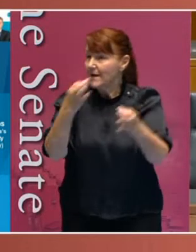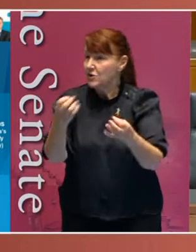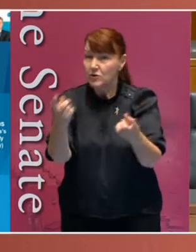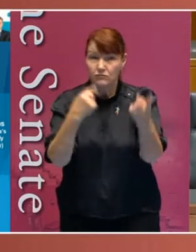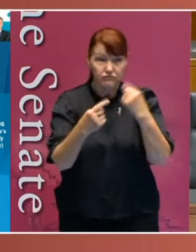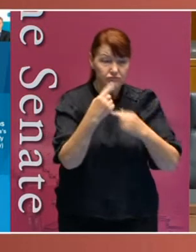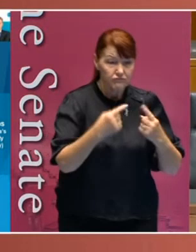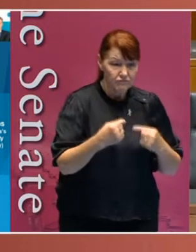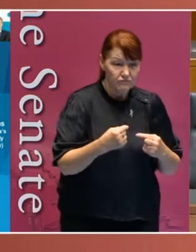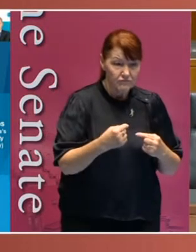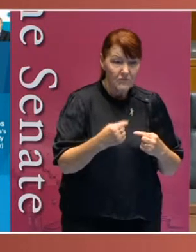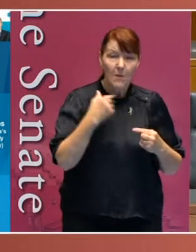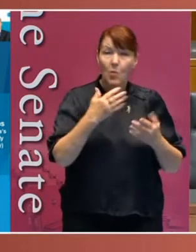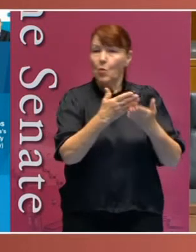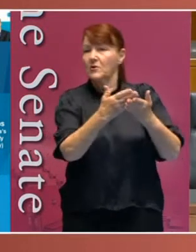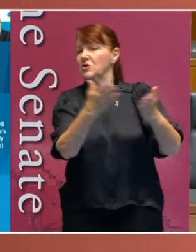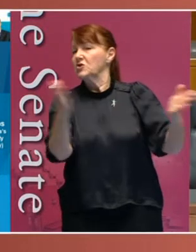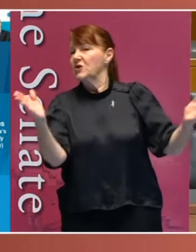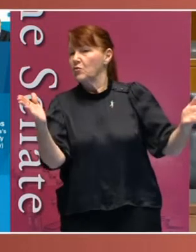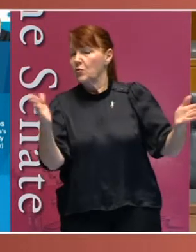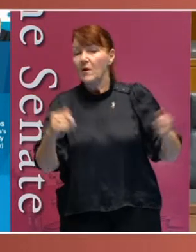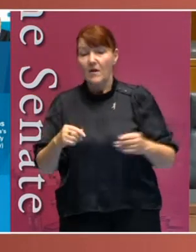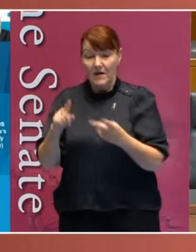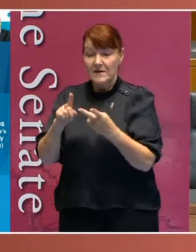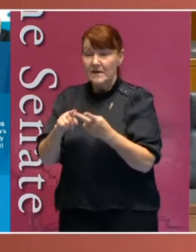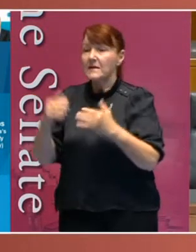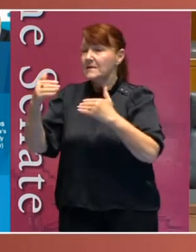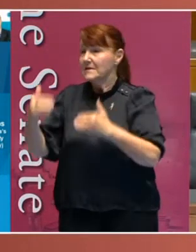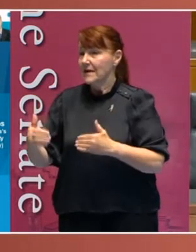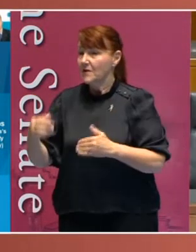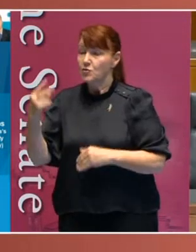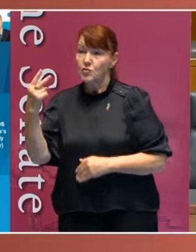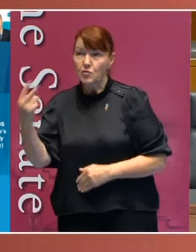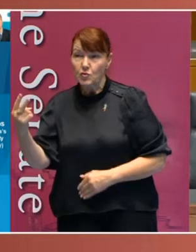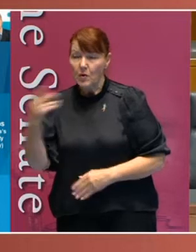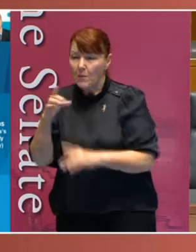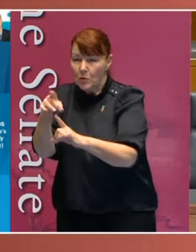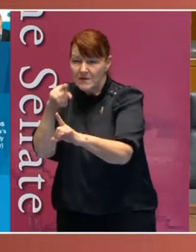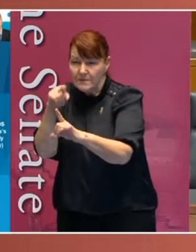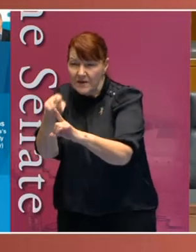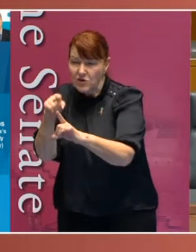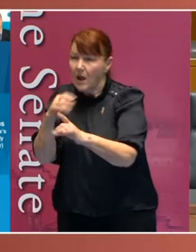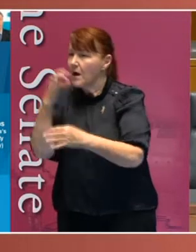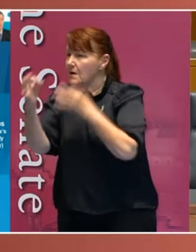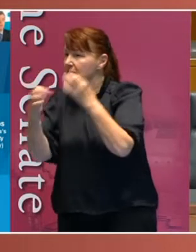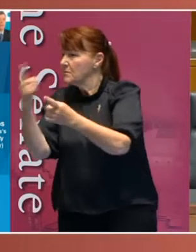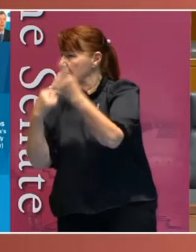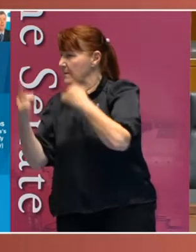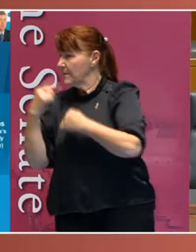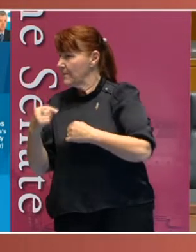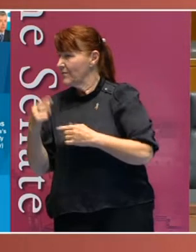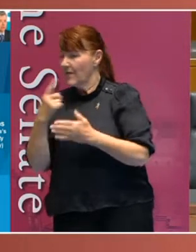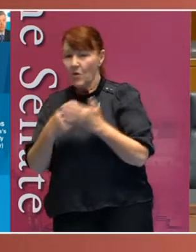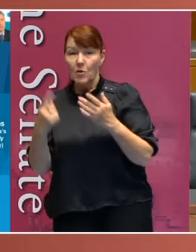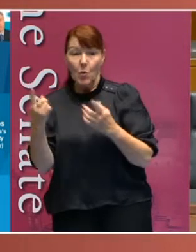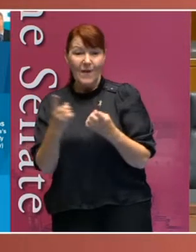which were more generic in nature and the Stage 2 consultations which were more specialised in nature. And the only thing